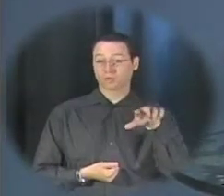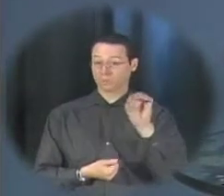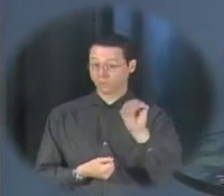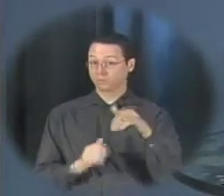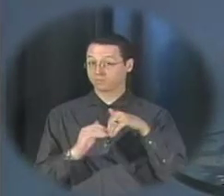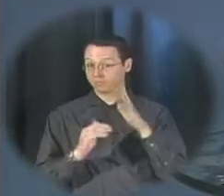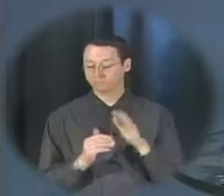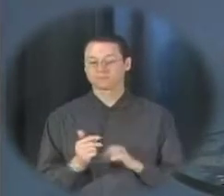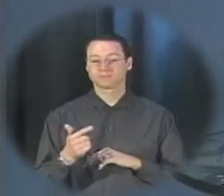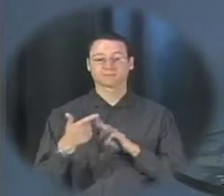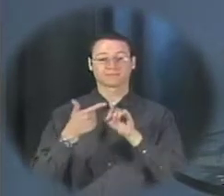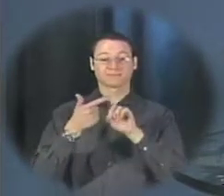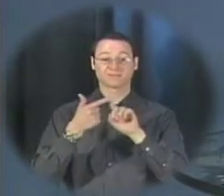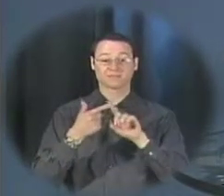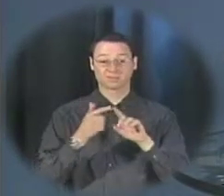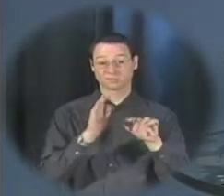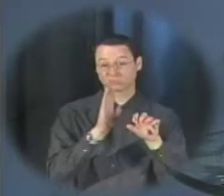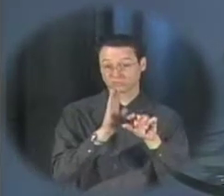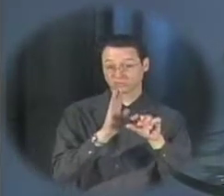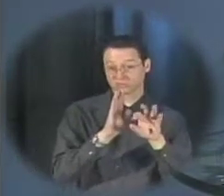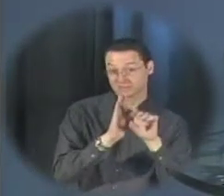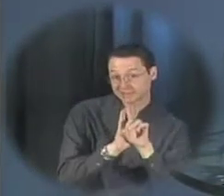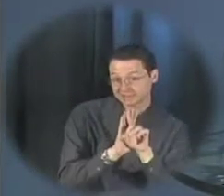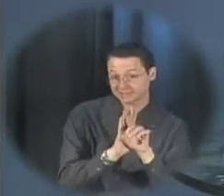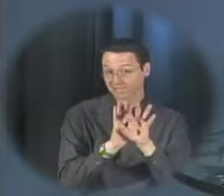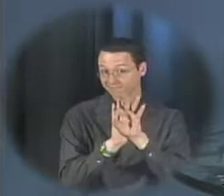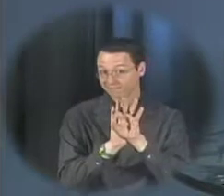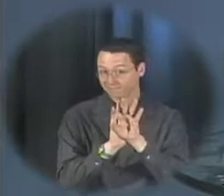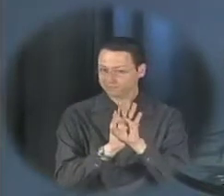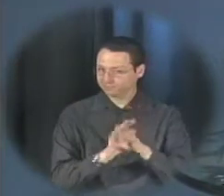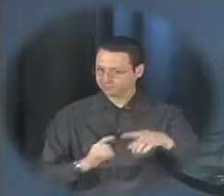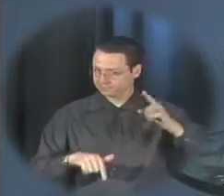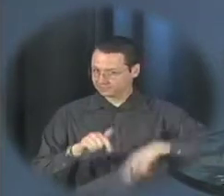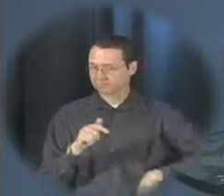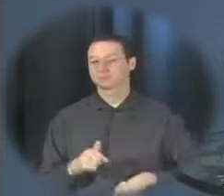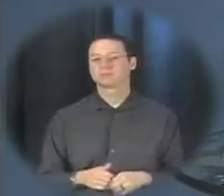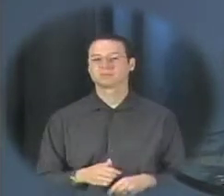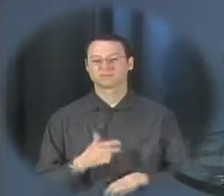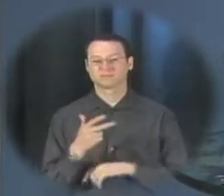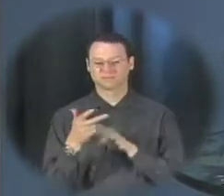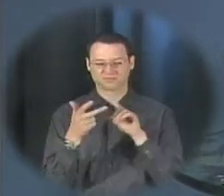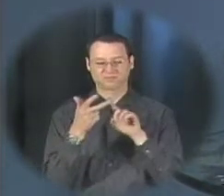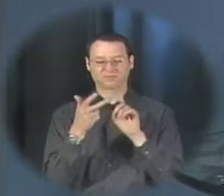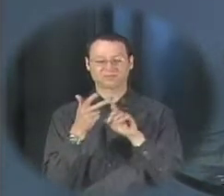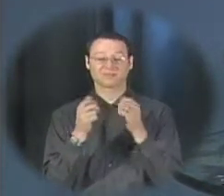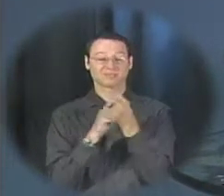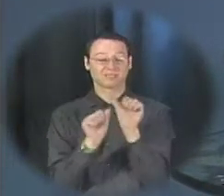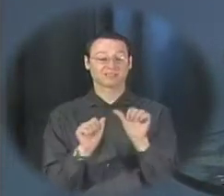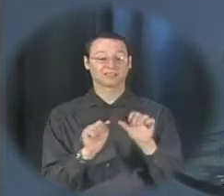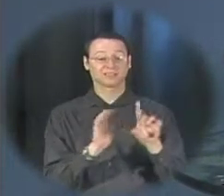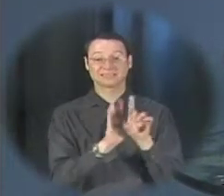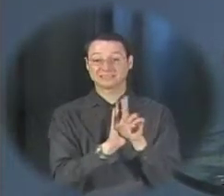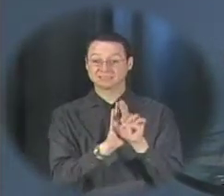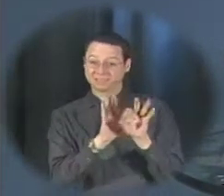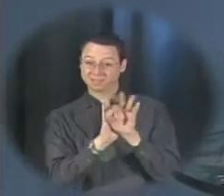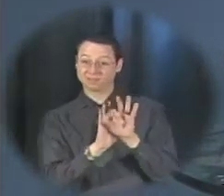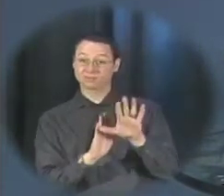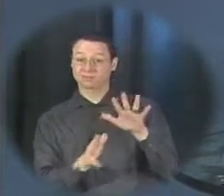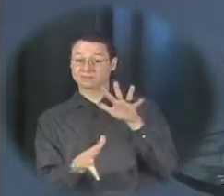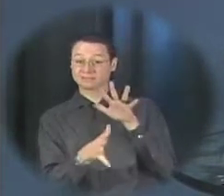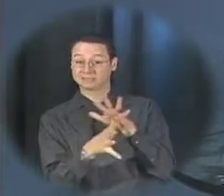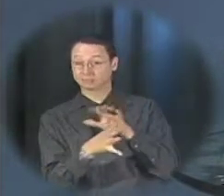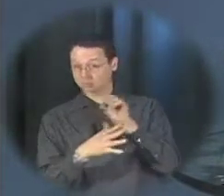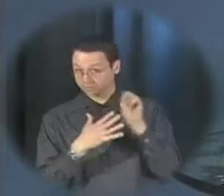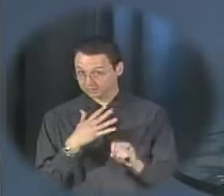second no D's or F's as final grades on transcripts and no D's or F's as senior year semester